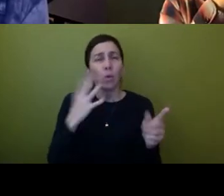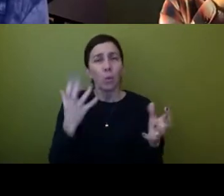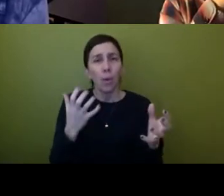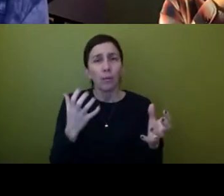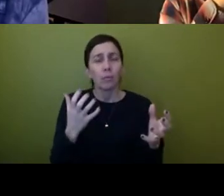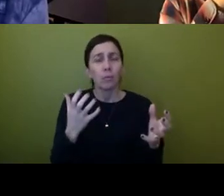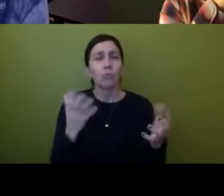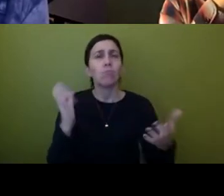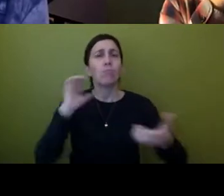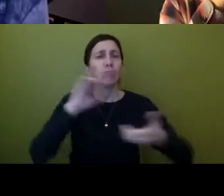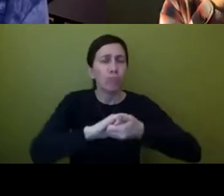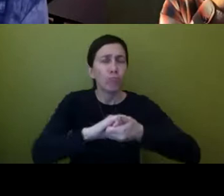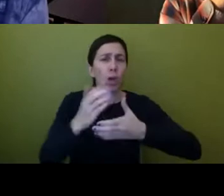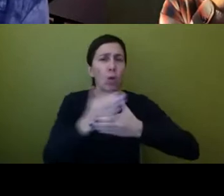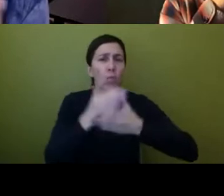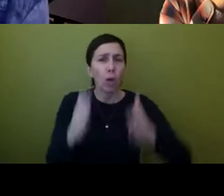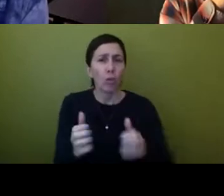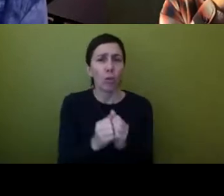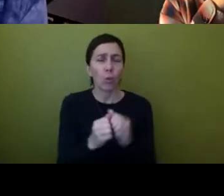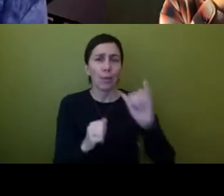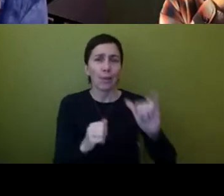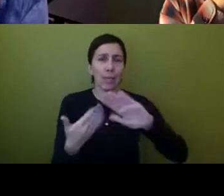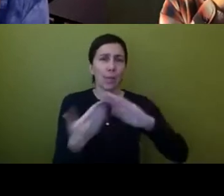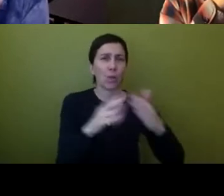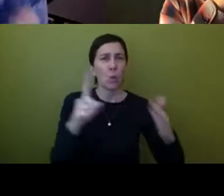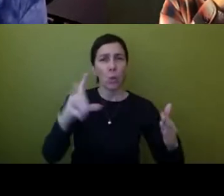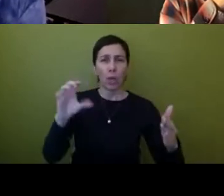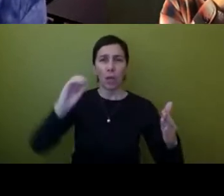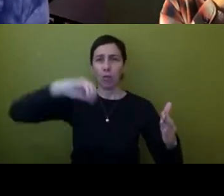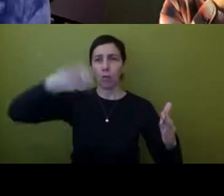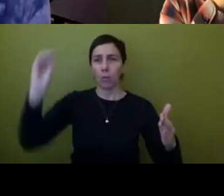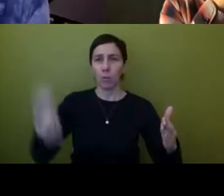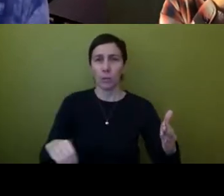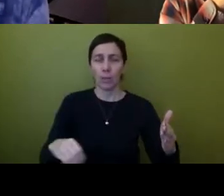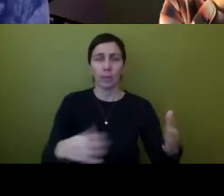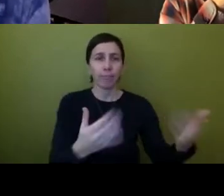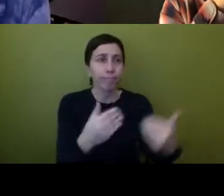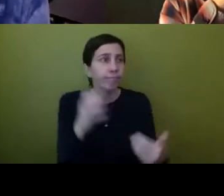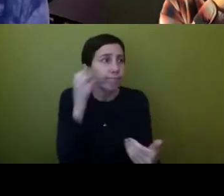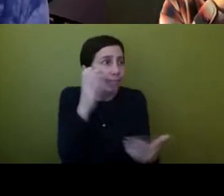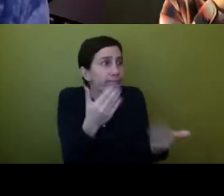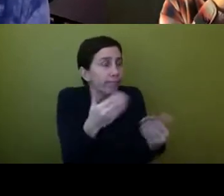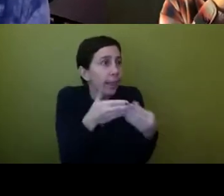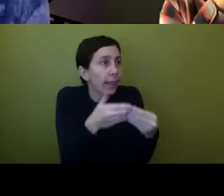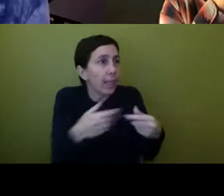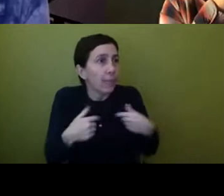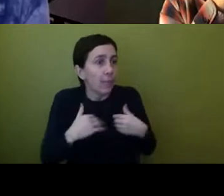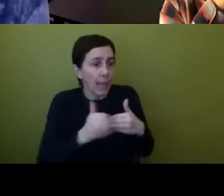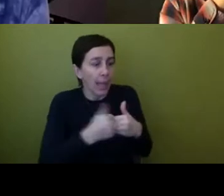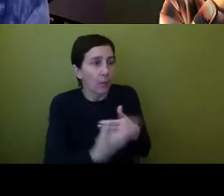with that community uh a hundred percent and almost them sort of leading the way on it